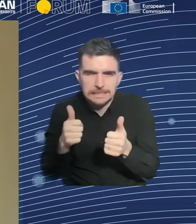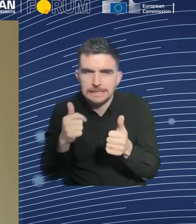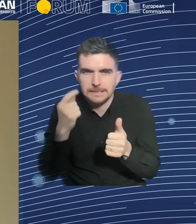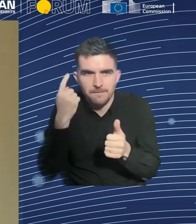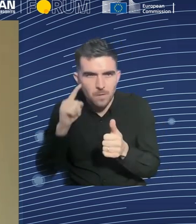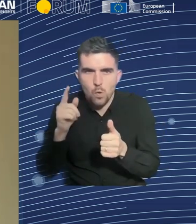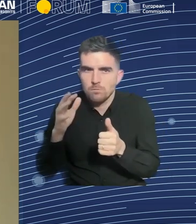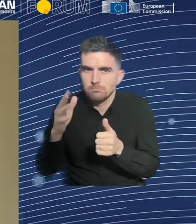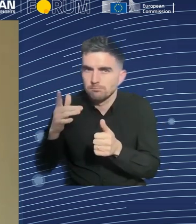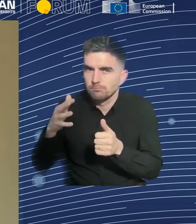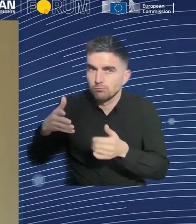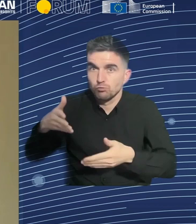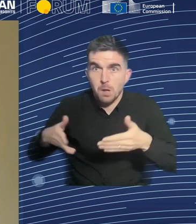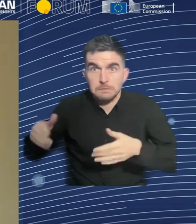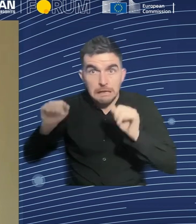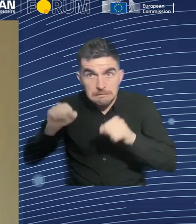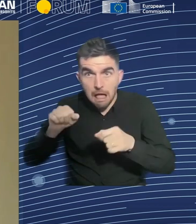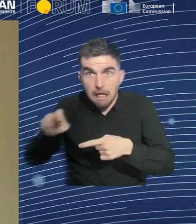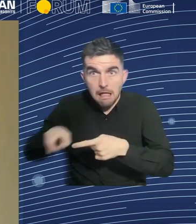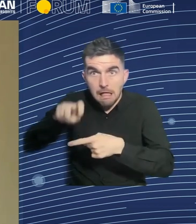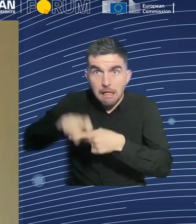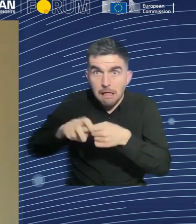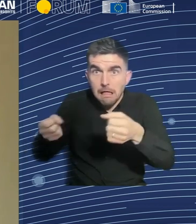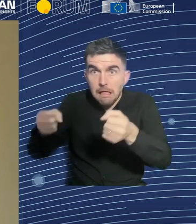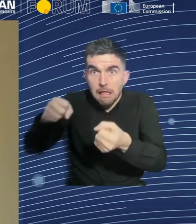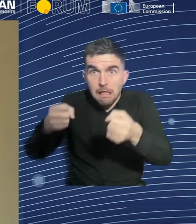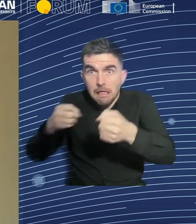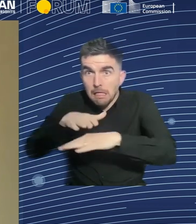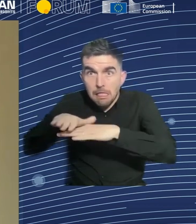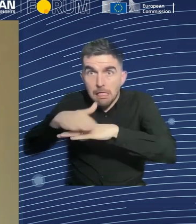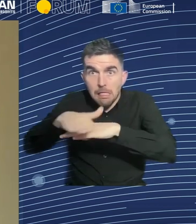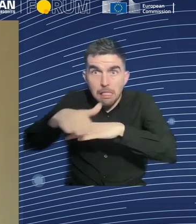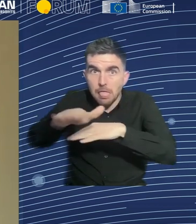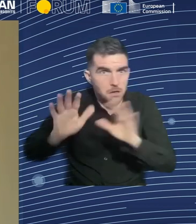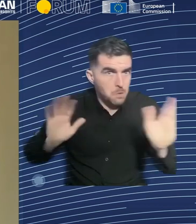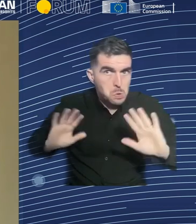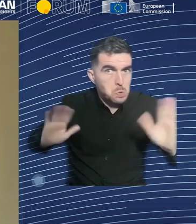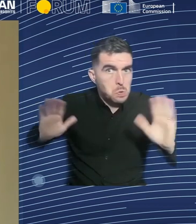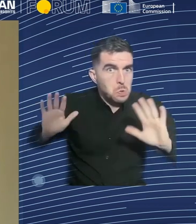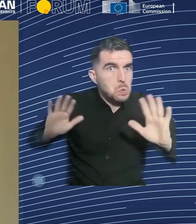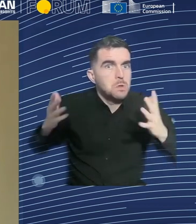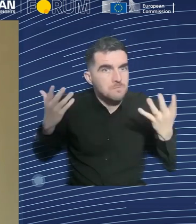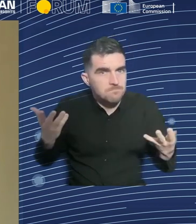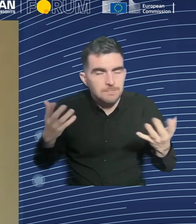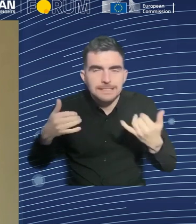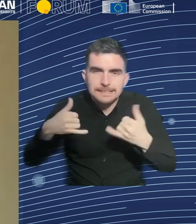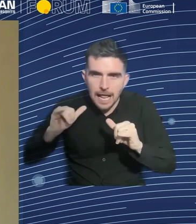working directly in potential contact with human beings,